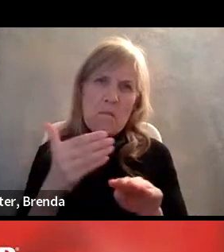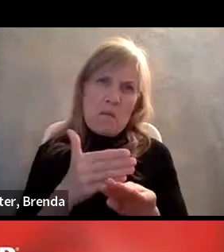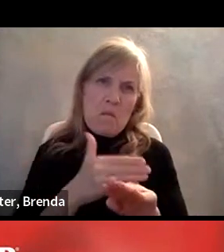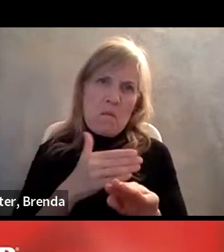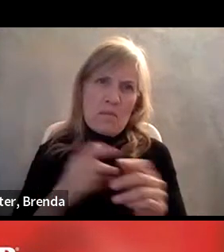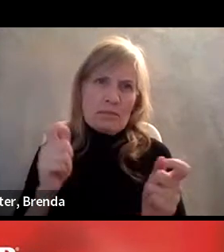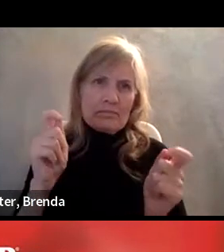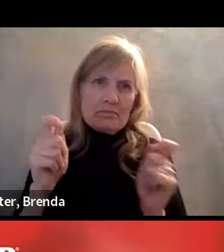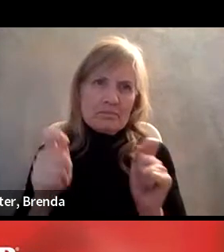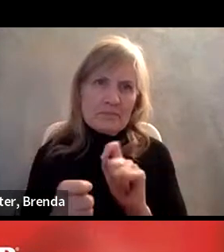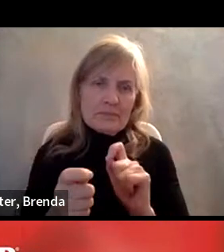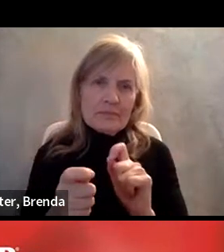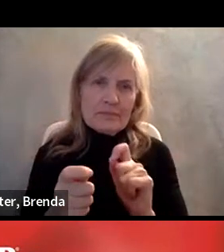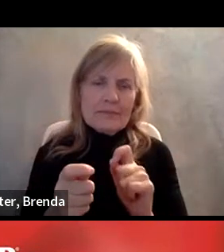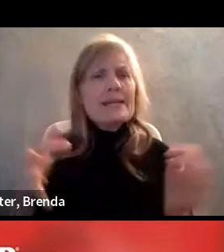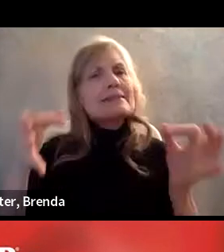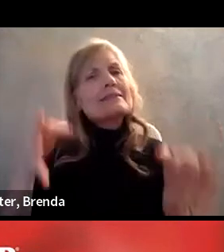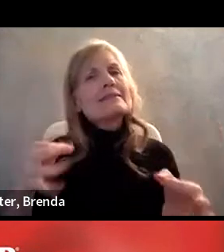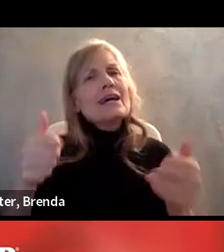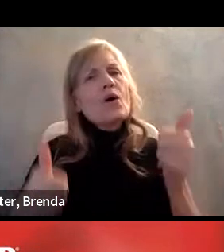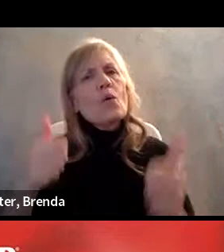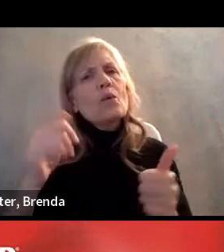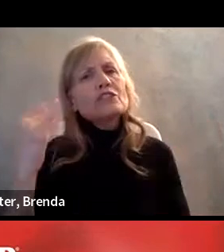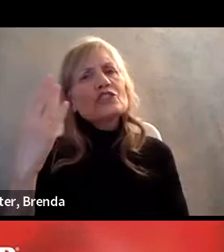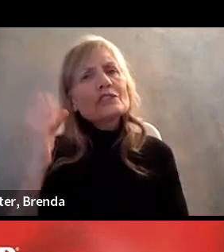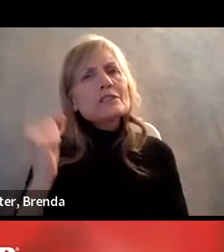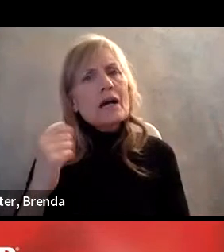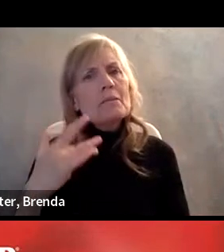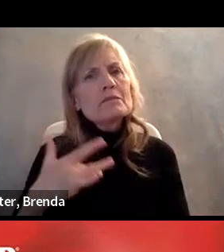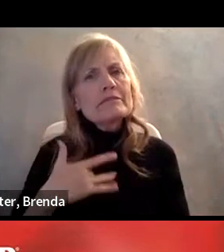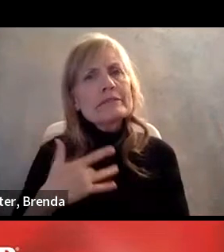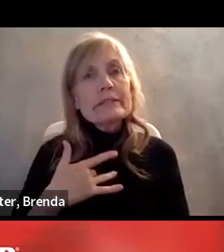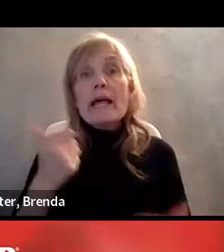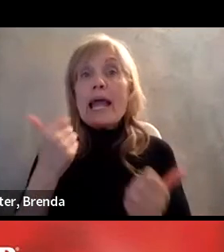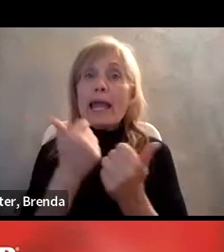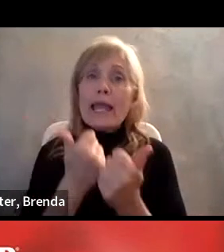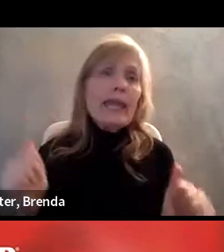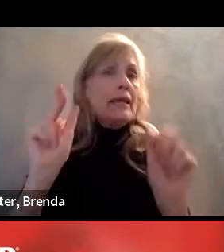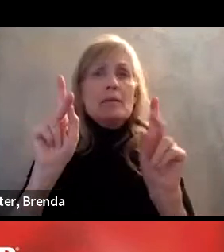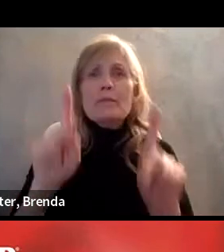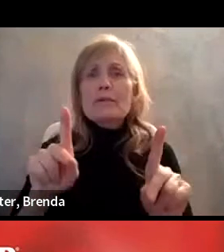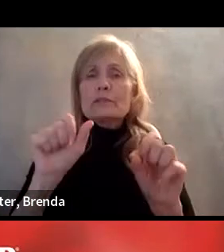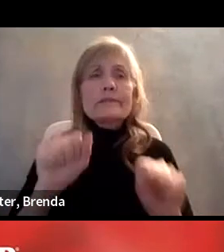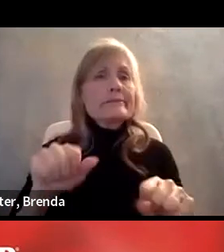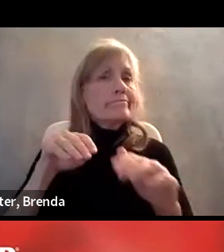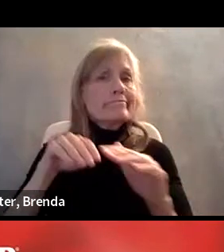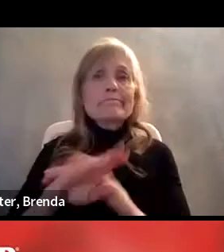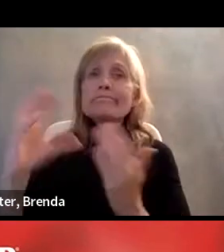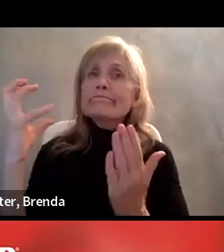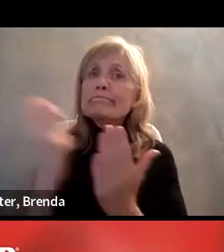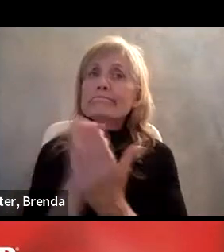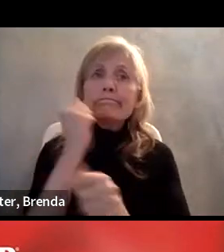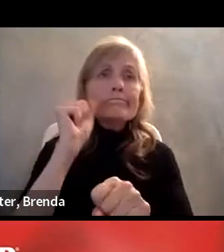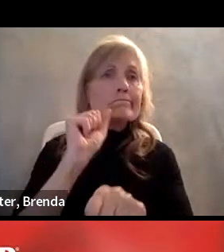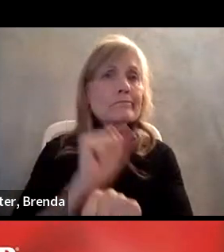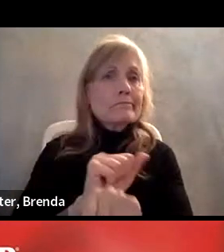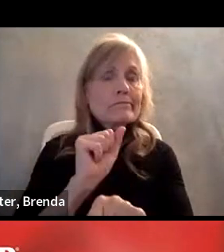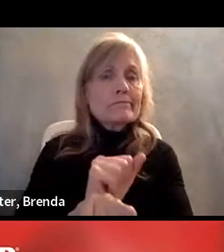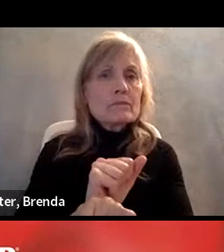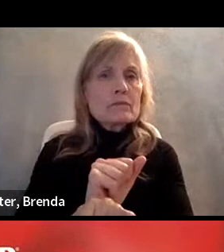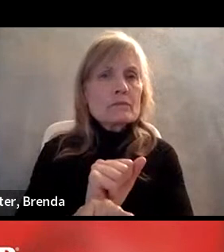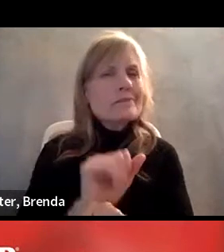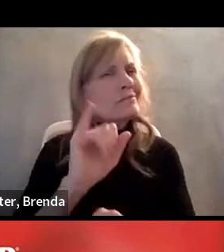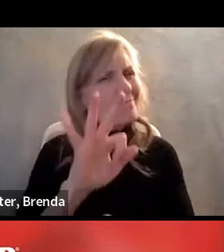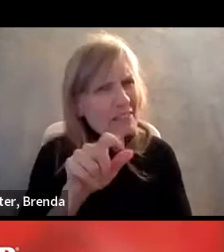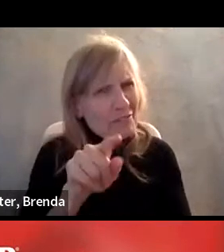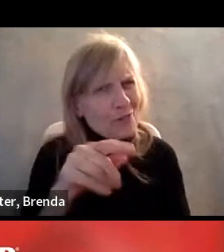which jobs are the jobs that they feel are anyone can come in and work. And if there's some jobs